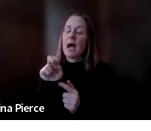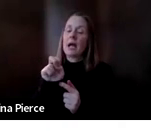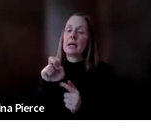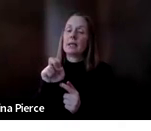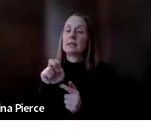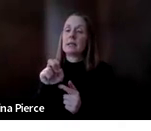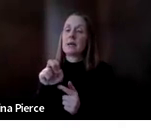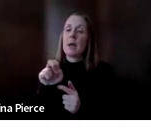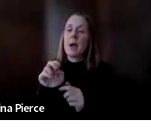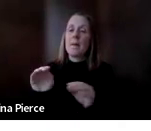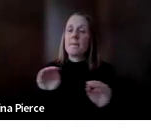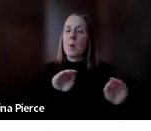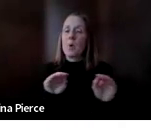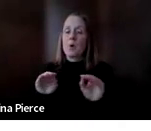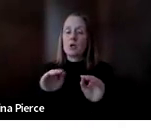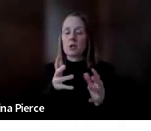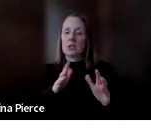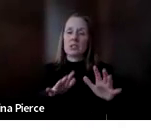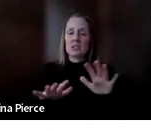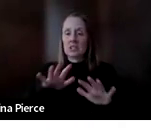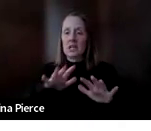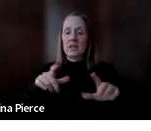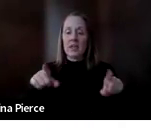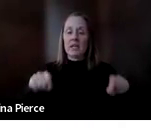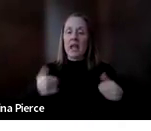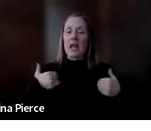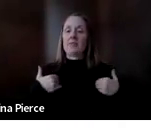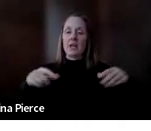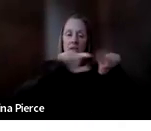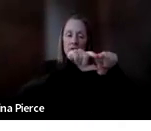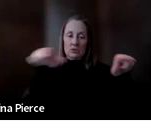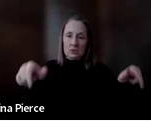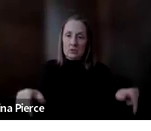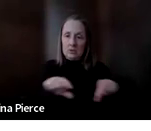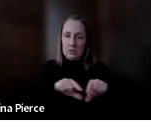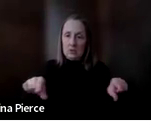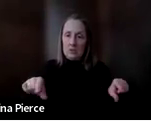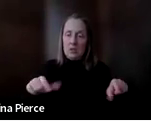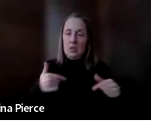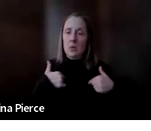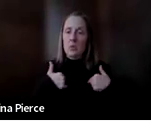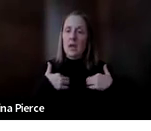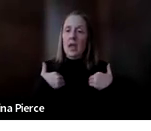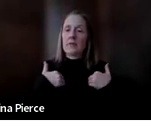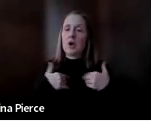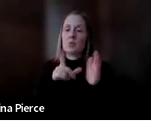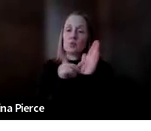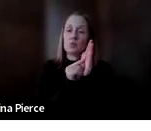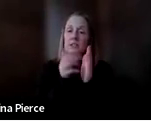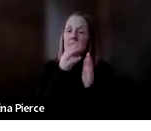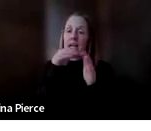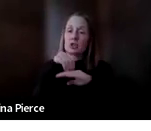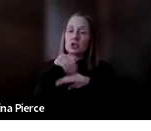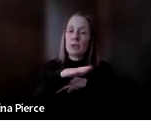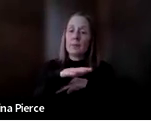around the buttons on their device, that's where key guards come into play. And we do print and ship key guards at no cost to